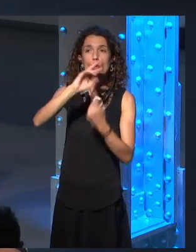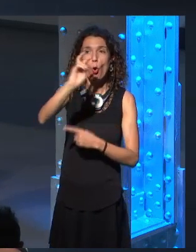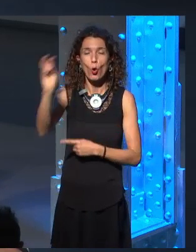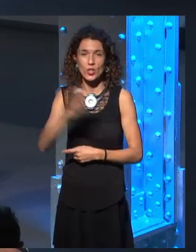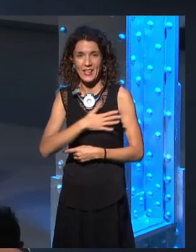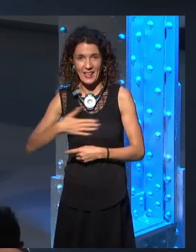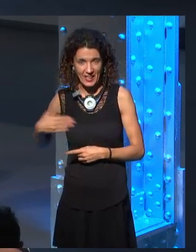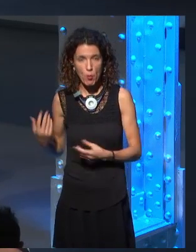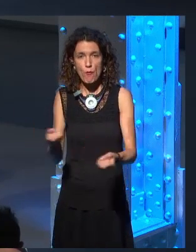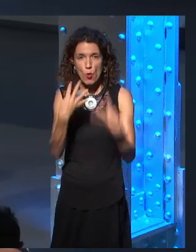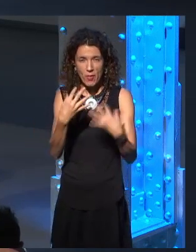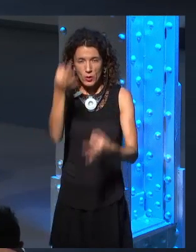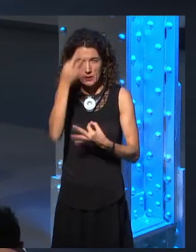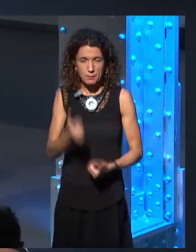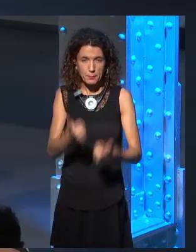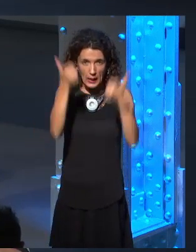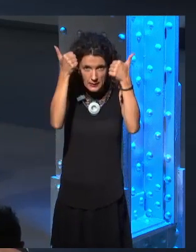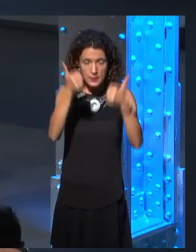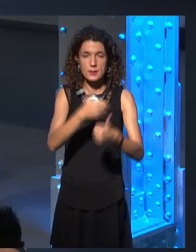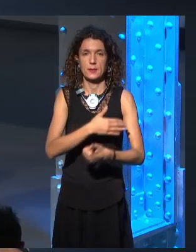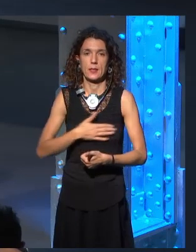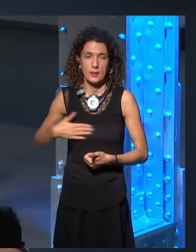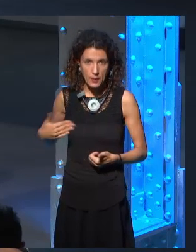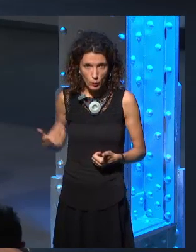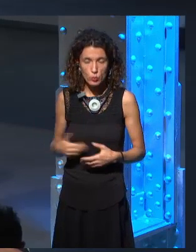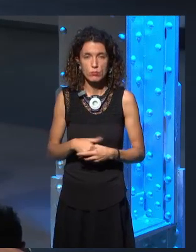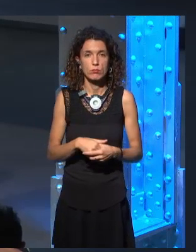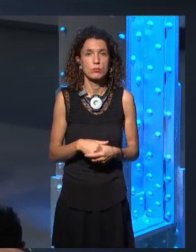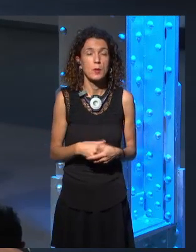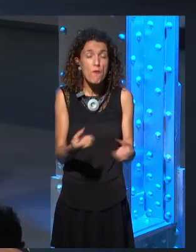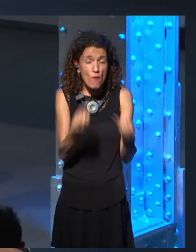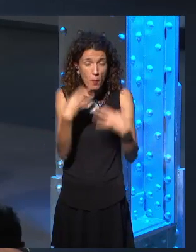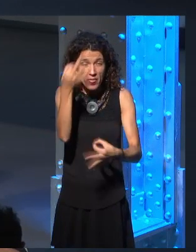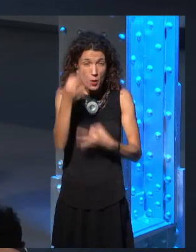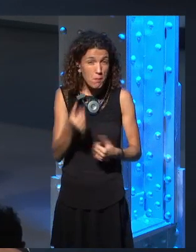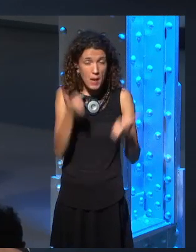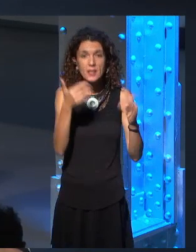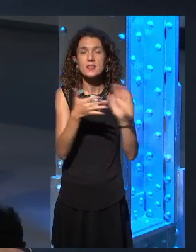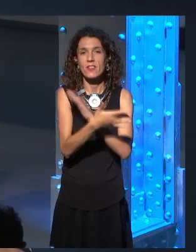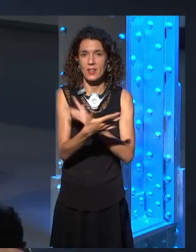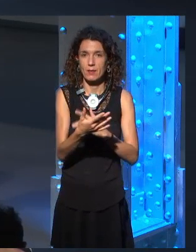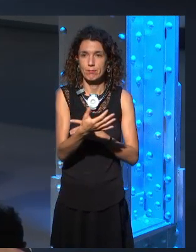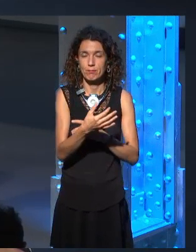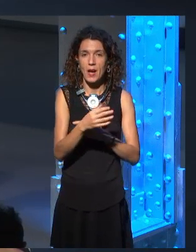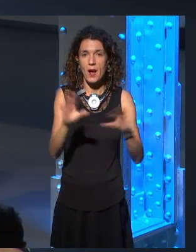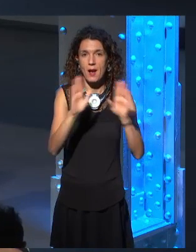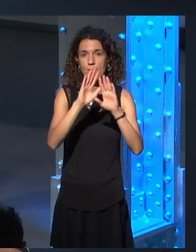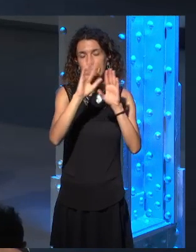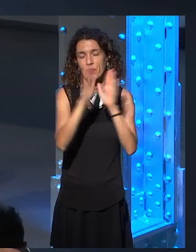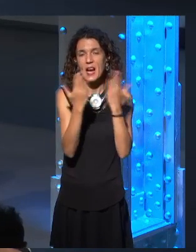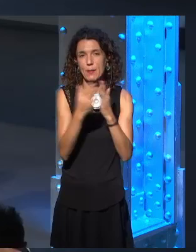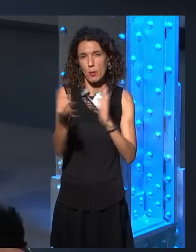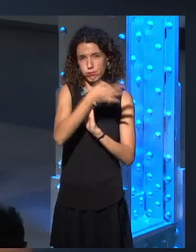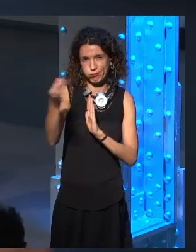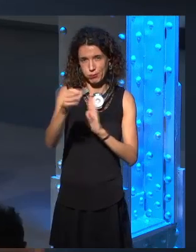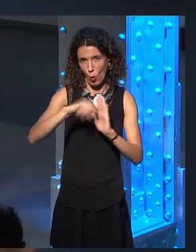of course we want all the information we can get. And we thought that, you know, this is something that fans would want to know. And also it's something that we feel like it'd